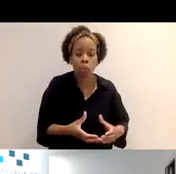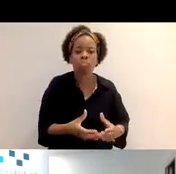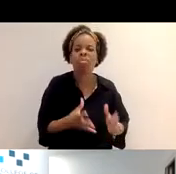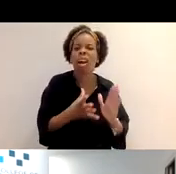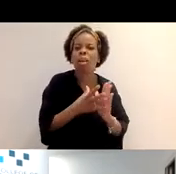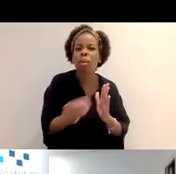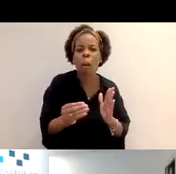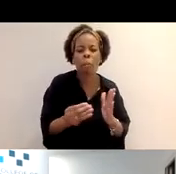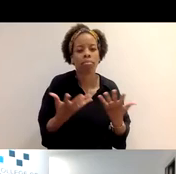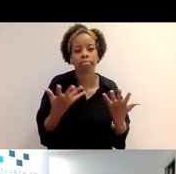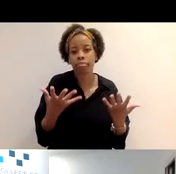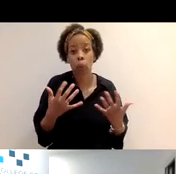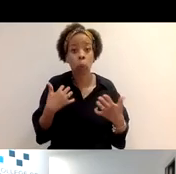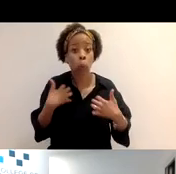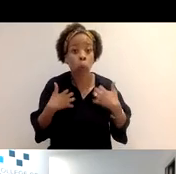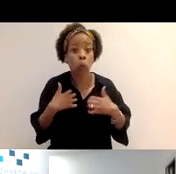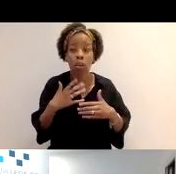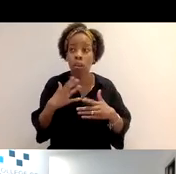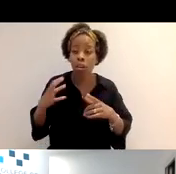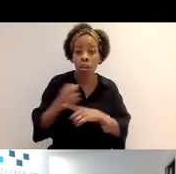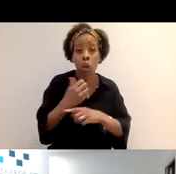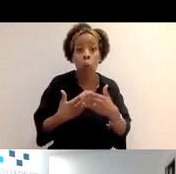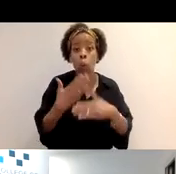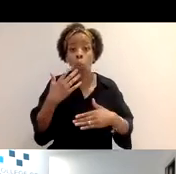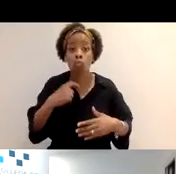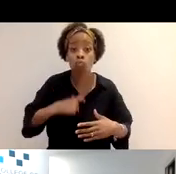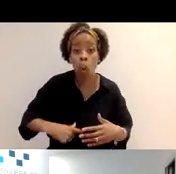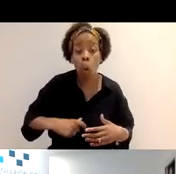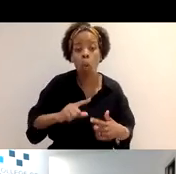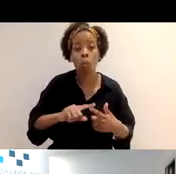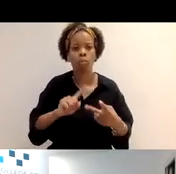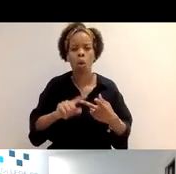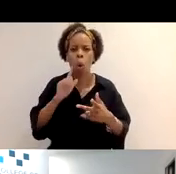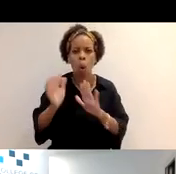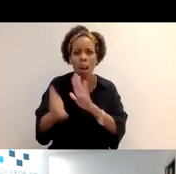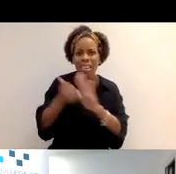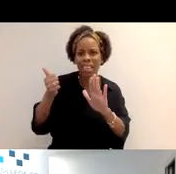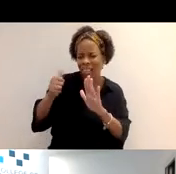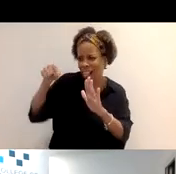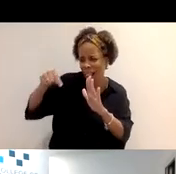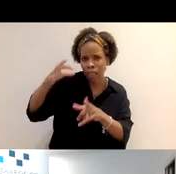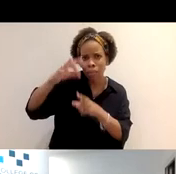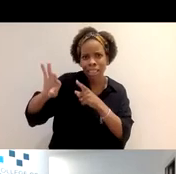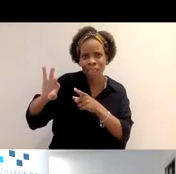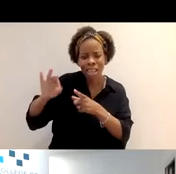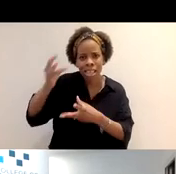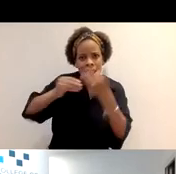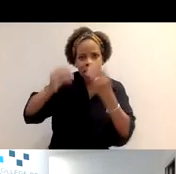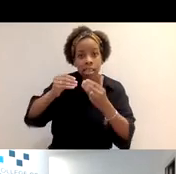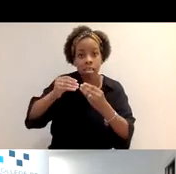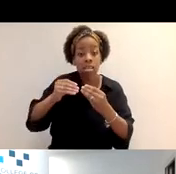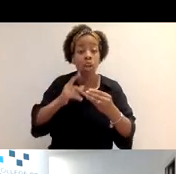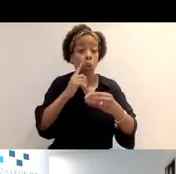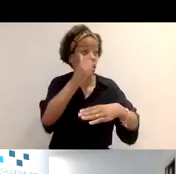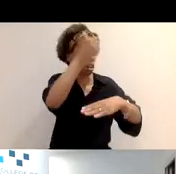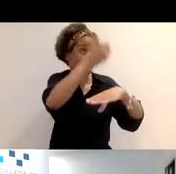towards a new role, or you're building your capability in a specific clinical area, you can set up a professional development goal